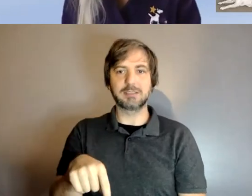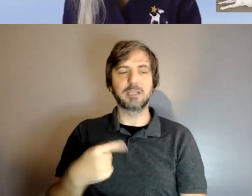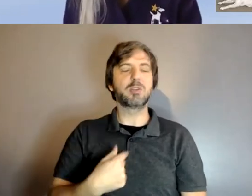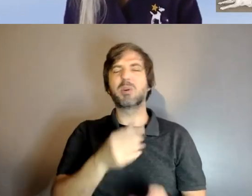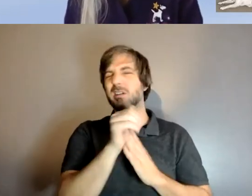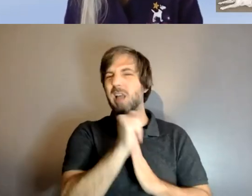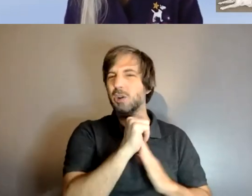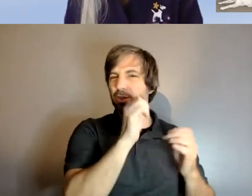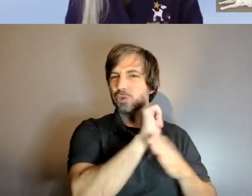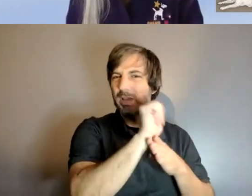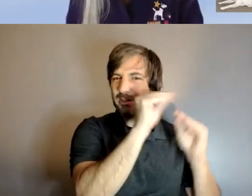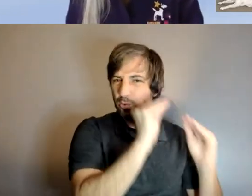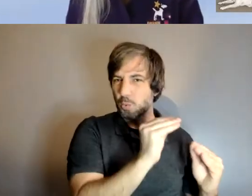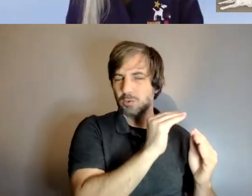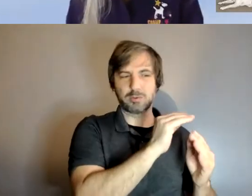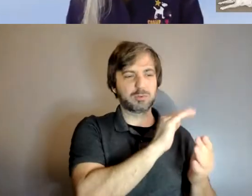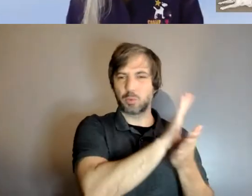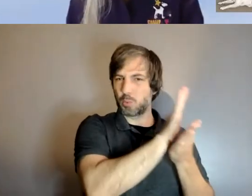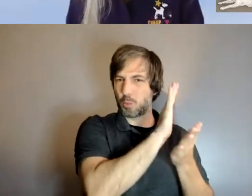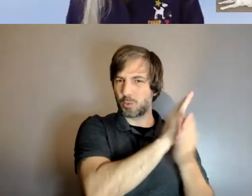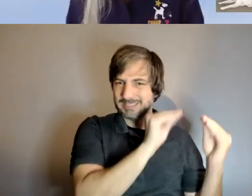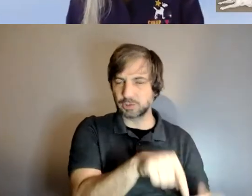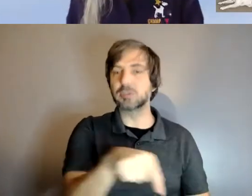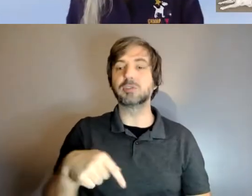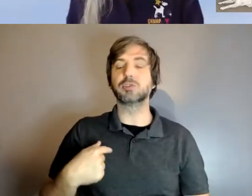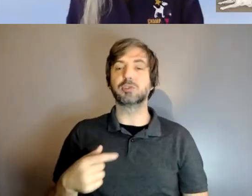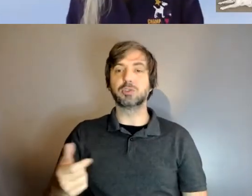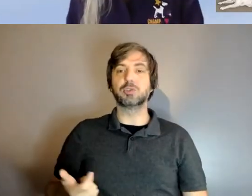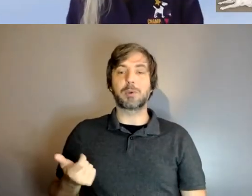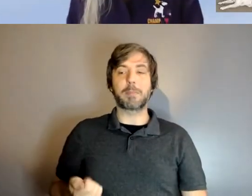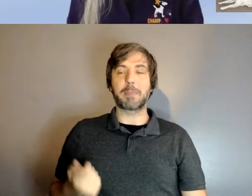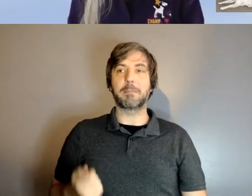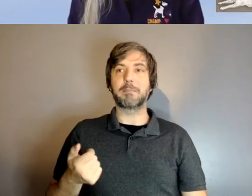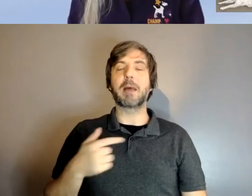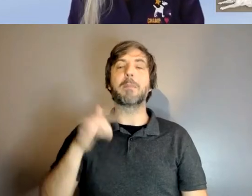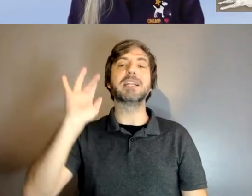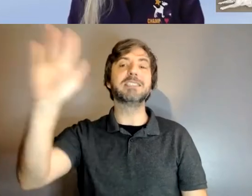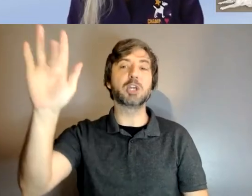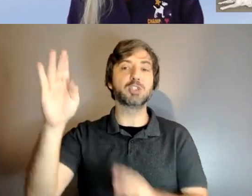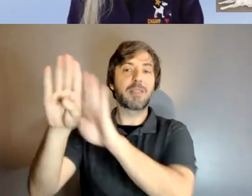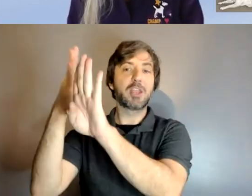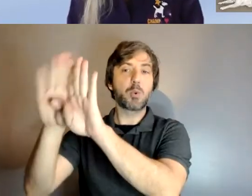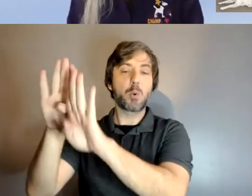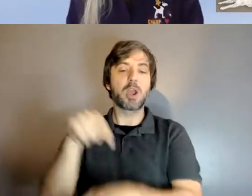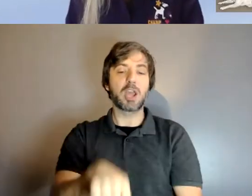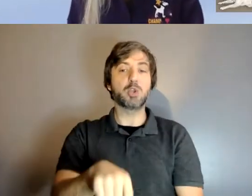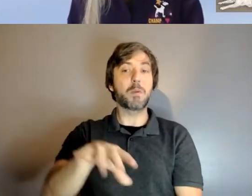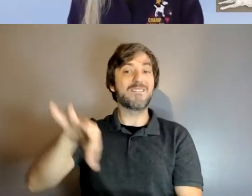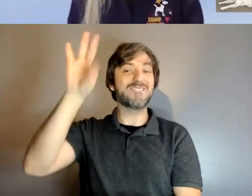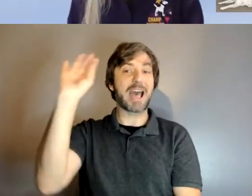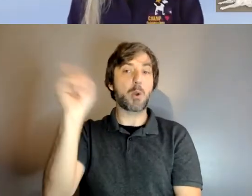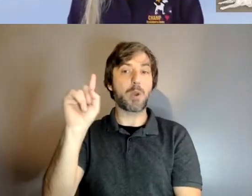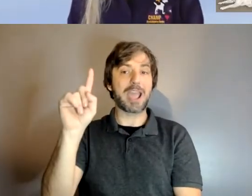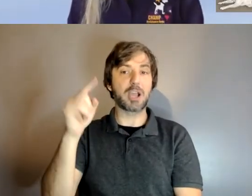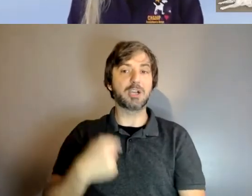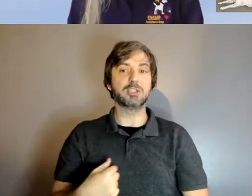to indicate like i'm gonna touch the door and i'm gonna have you find it so we i literally put the hand on one one hand on my